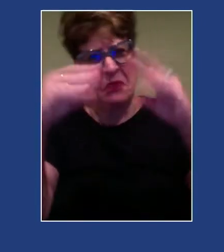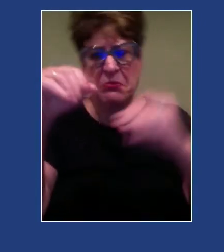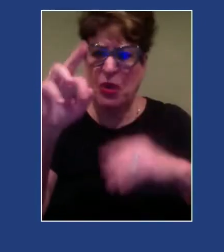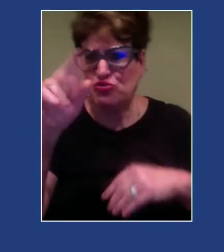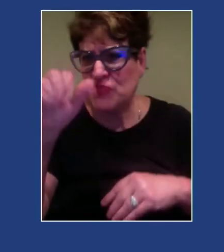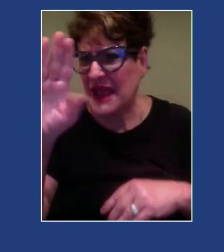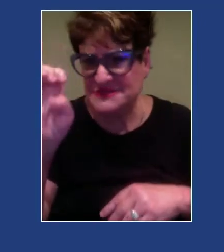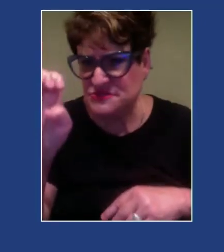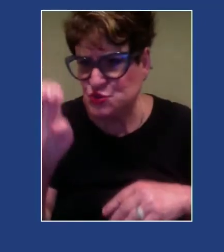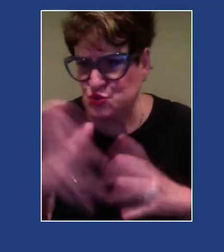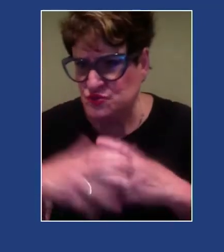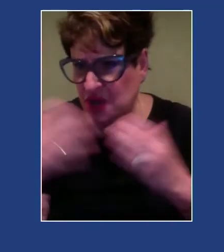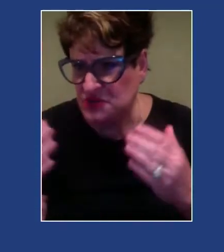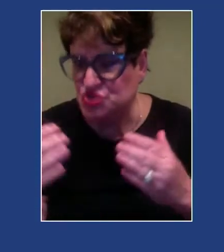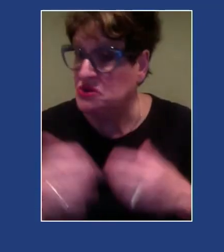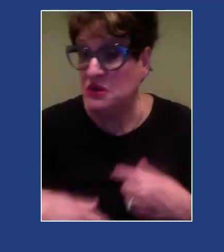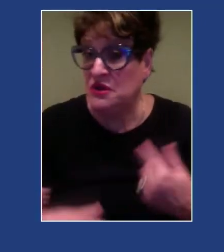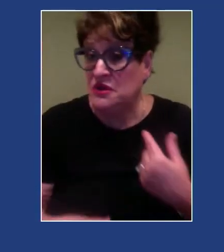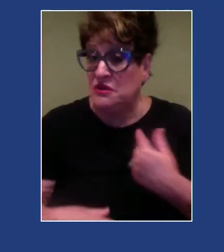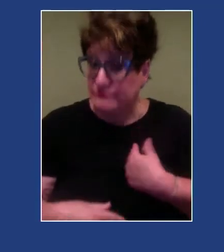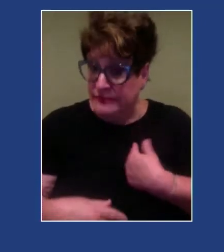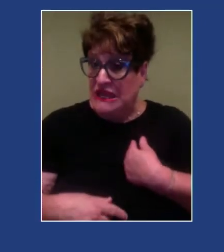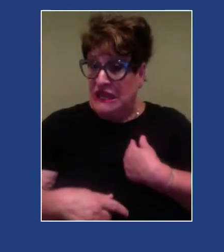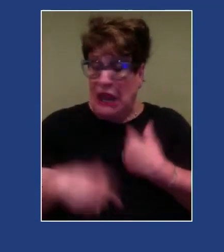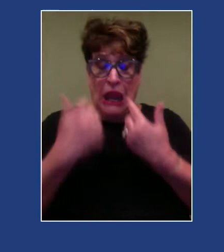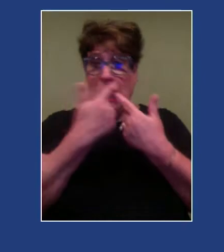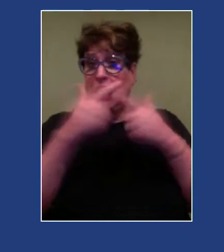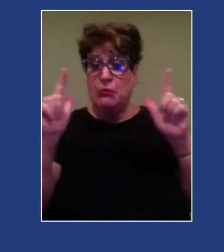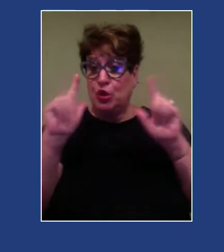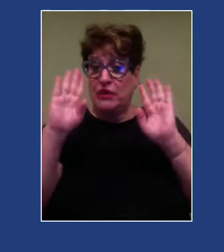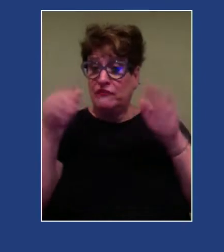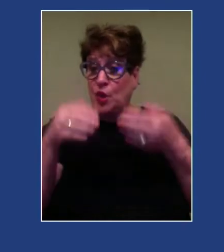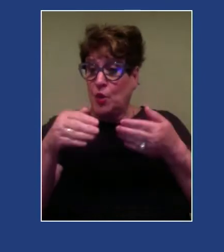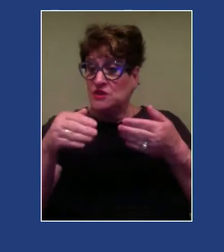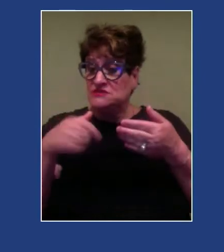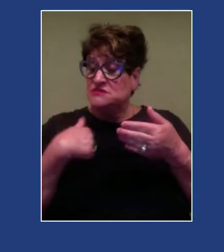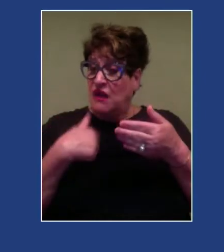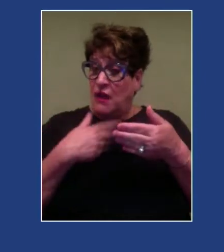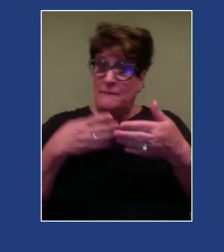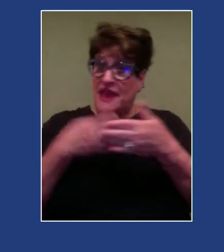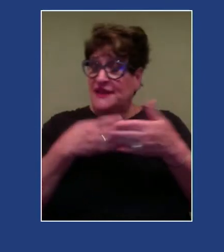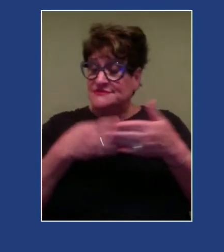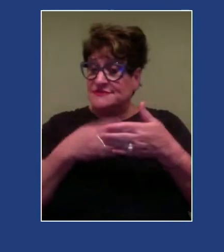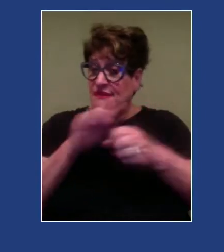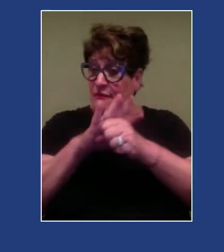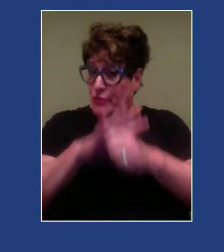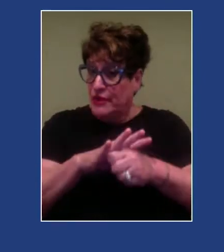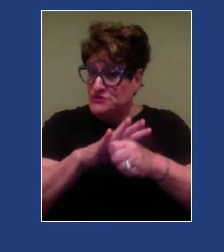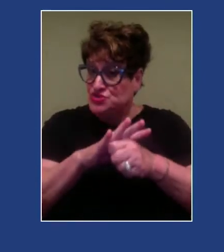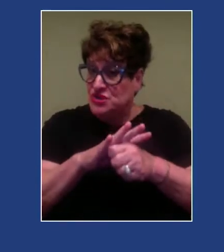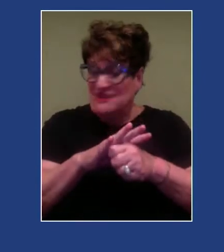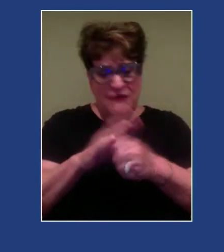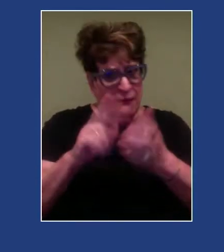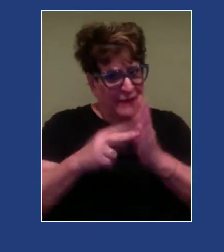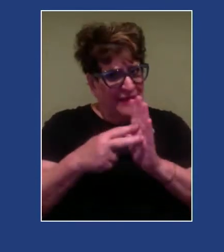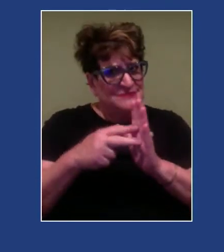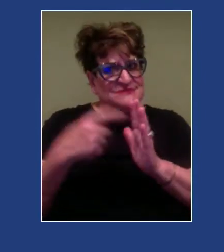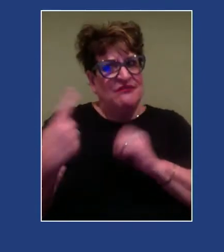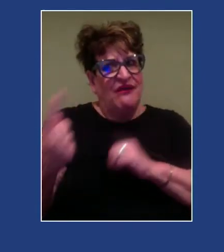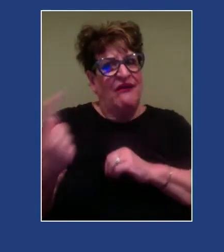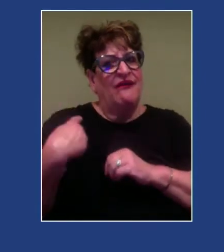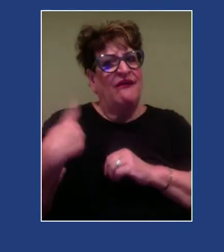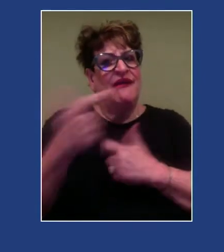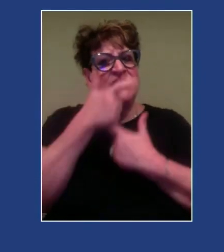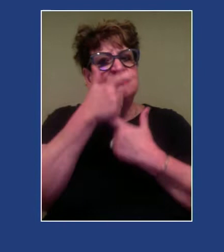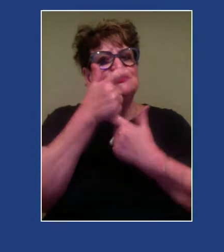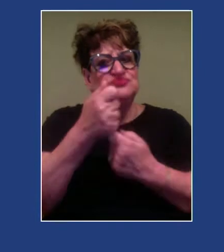operate from a liberation-focused perspective that is anti-oppression-based, there's going to be some interesting dynamics and